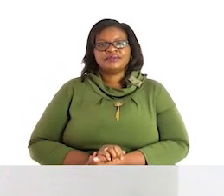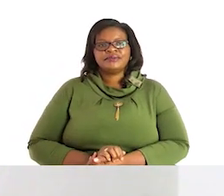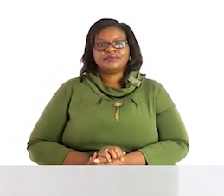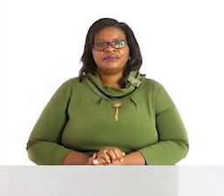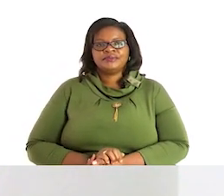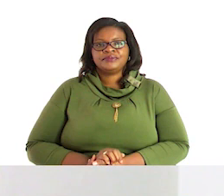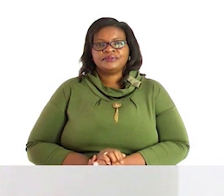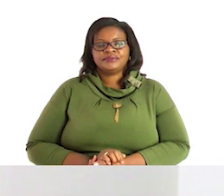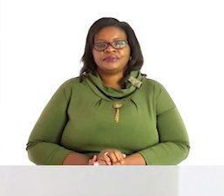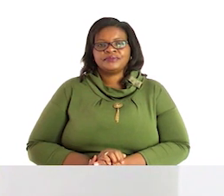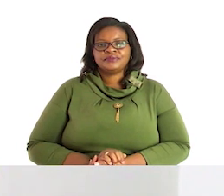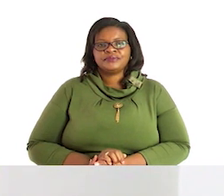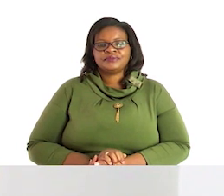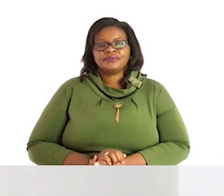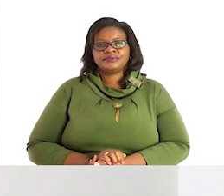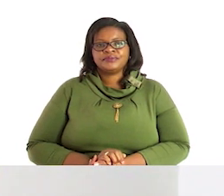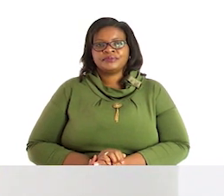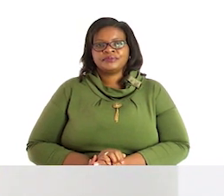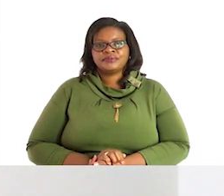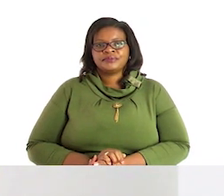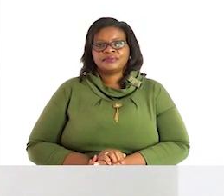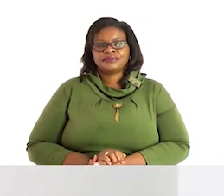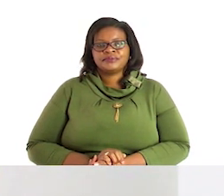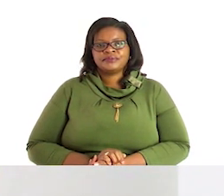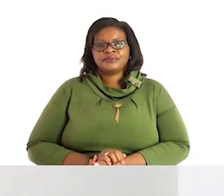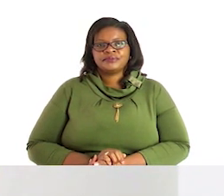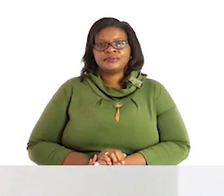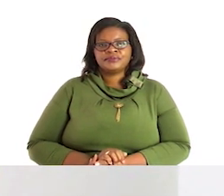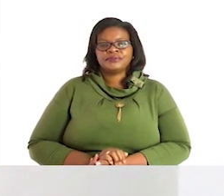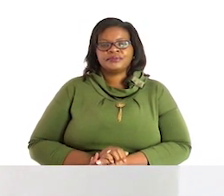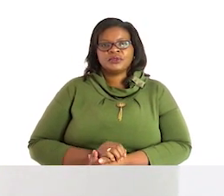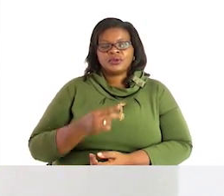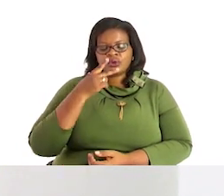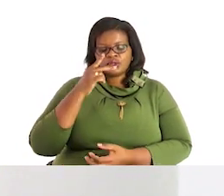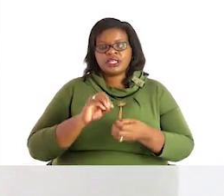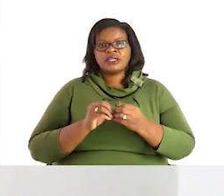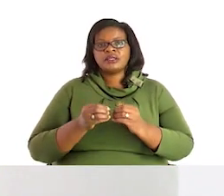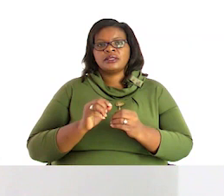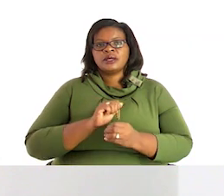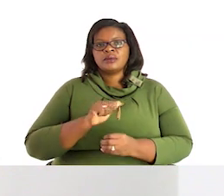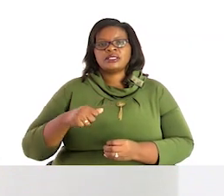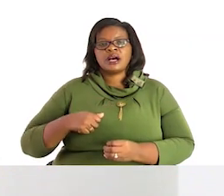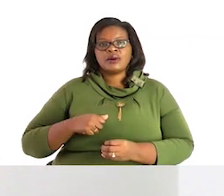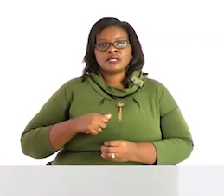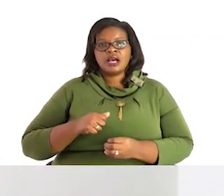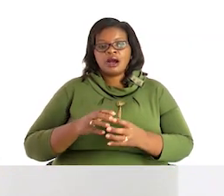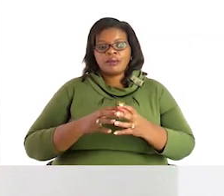yeah that's excellent thank you so much let us come here you will see that our numbers are decreasing